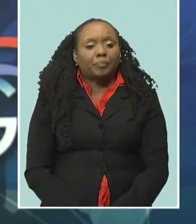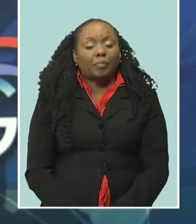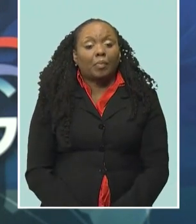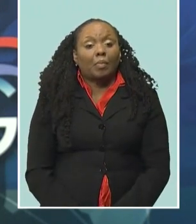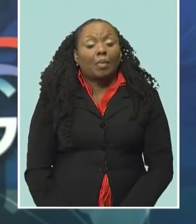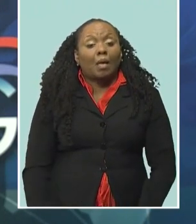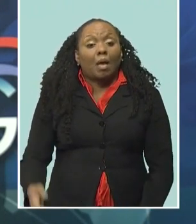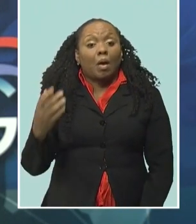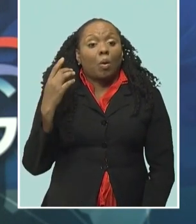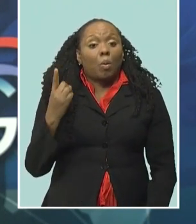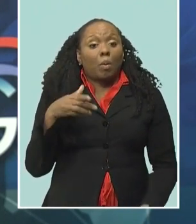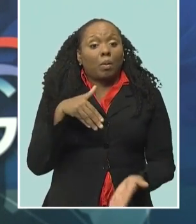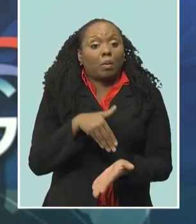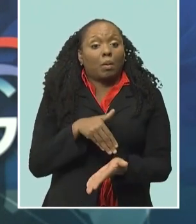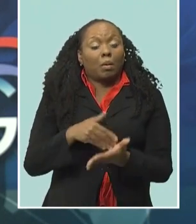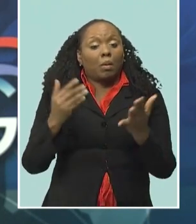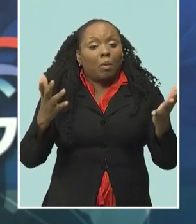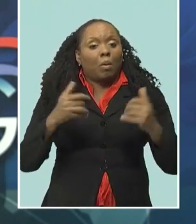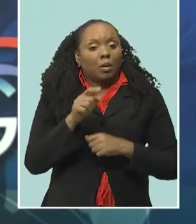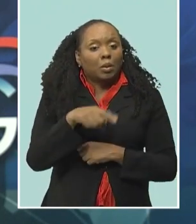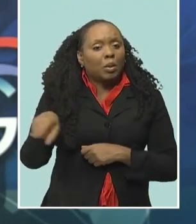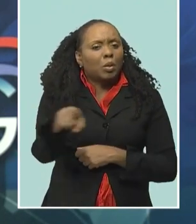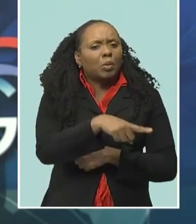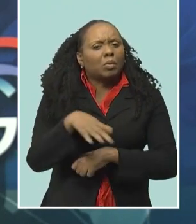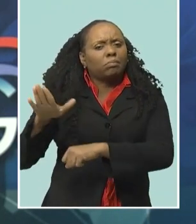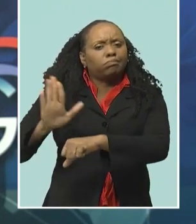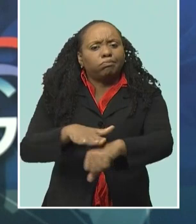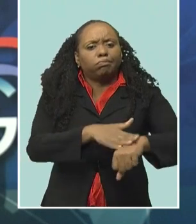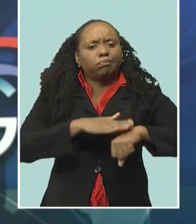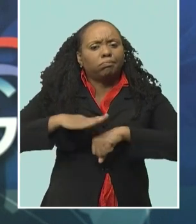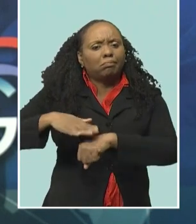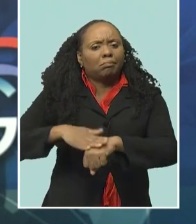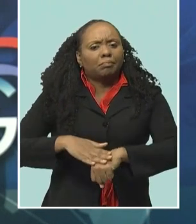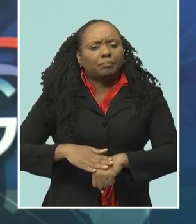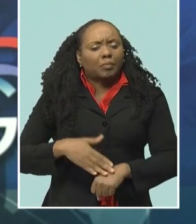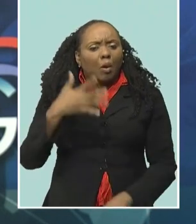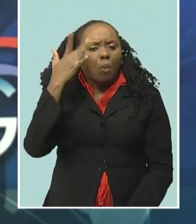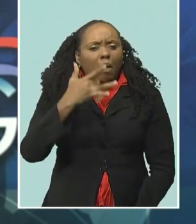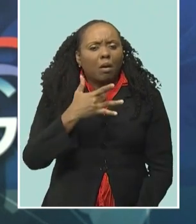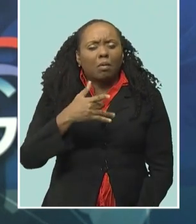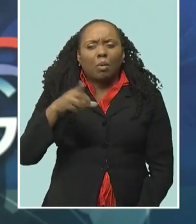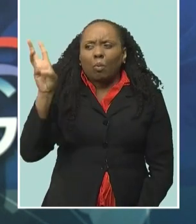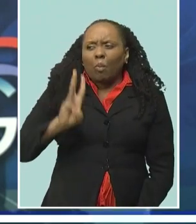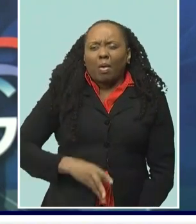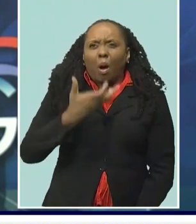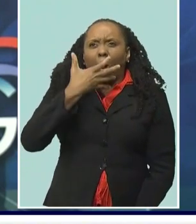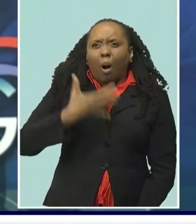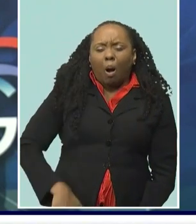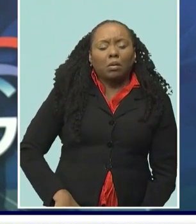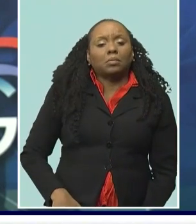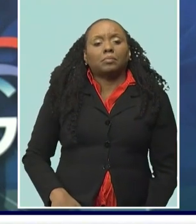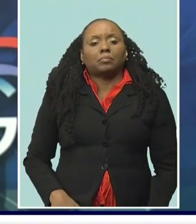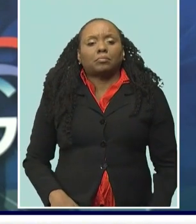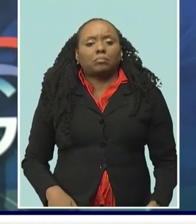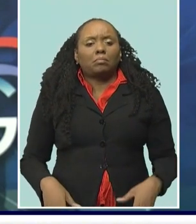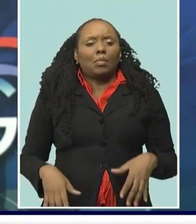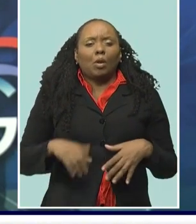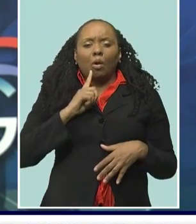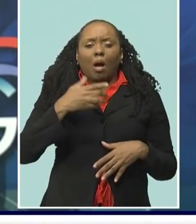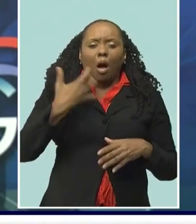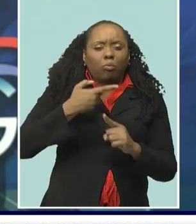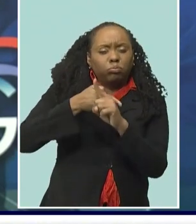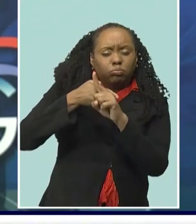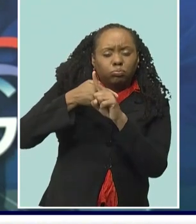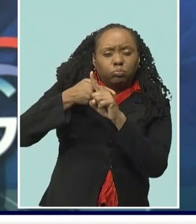aware of the serious health risks from really hot weather. The beginning of July was the hottest week on record as a series of searing days saw